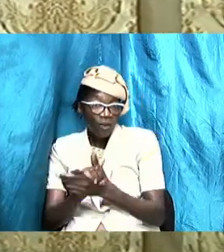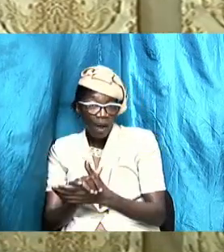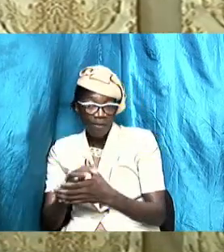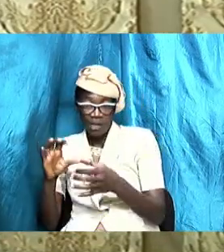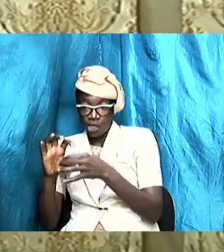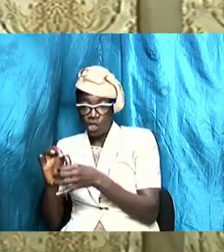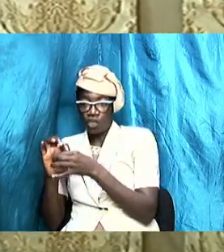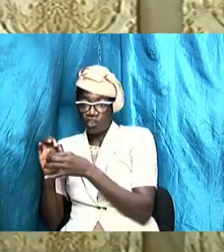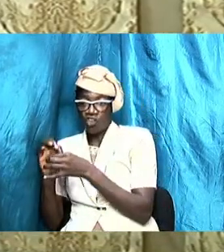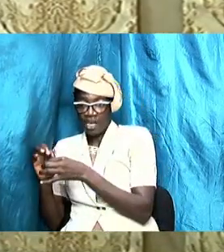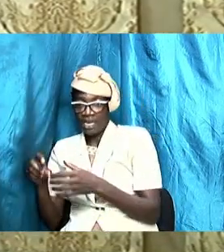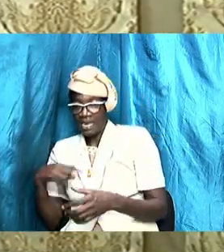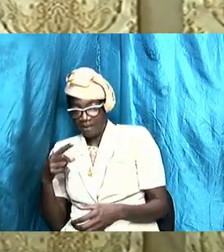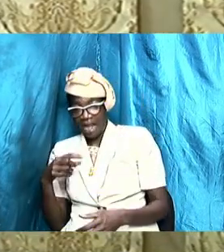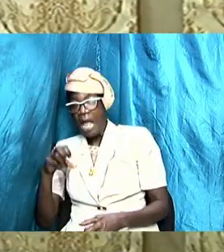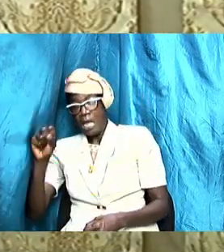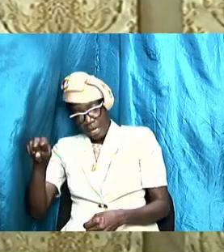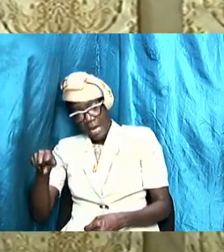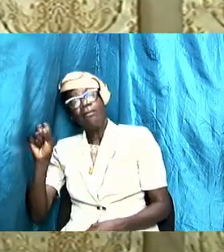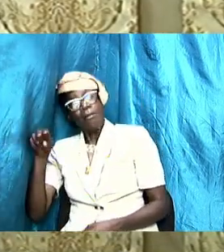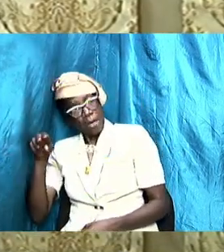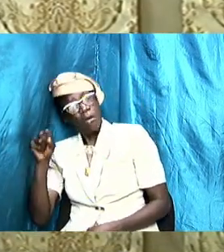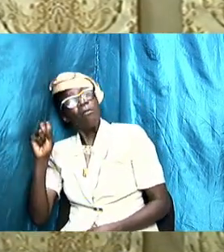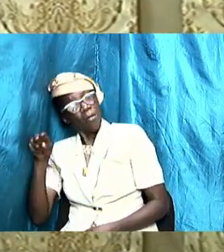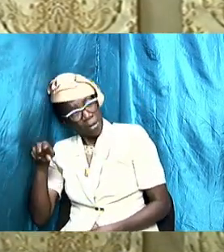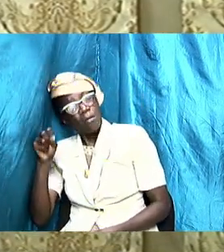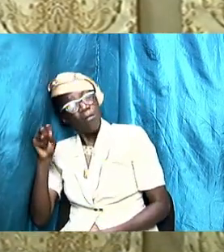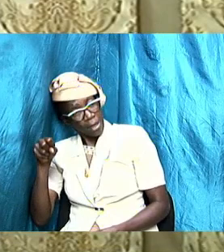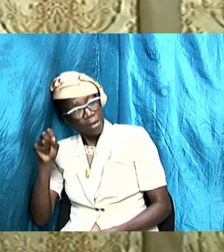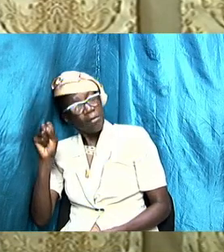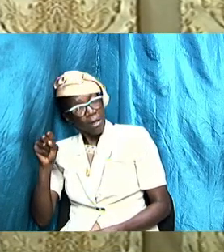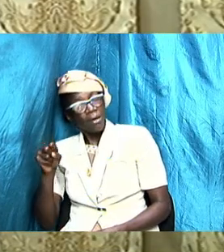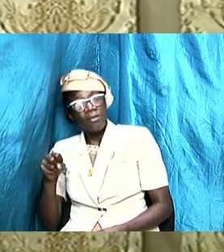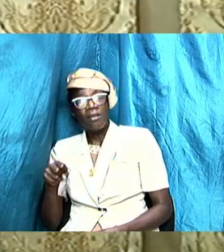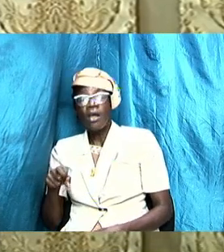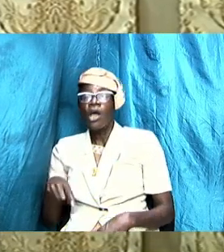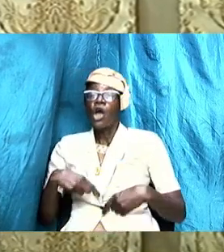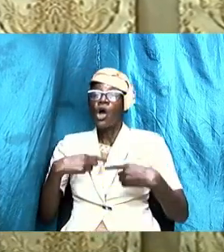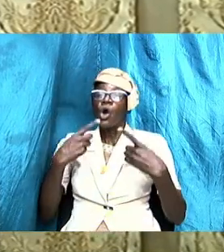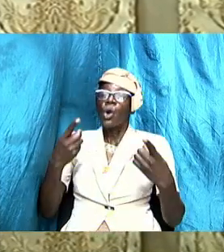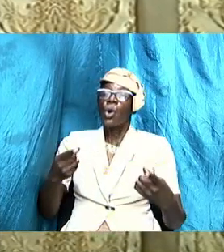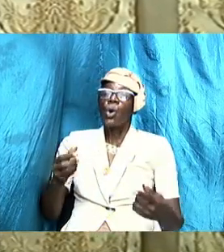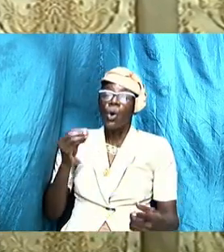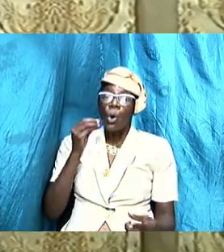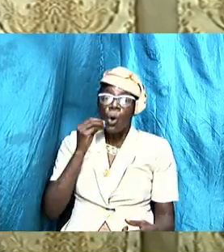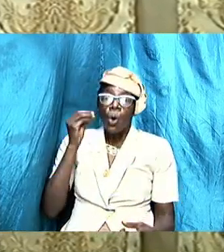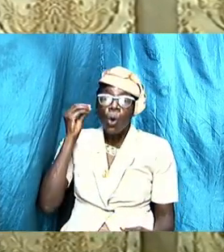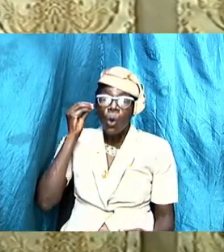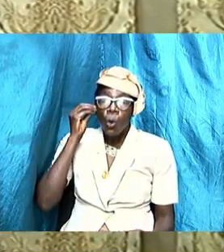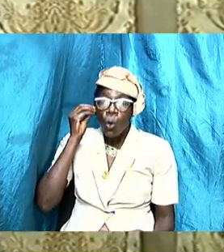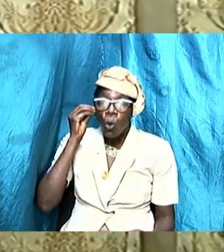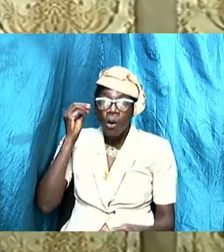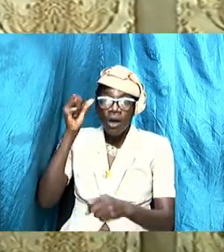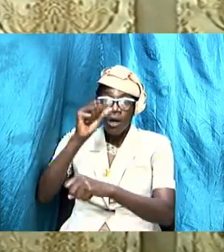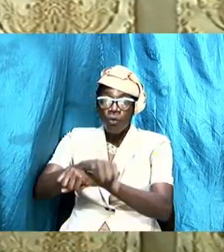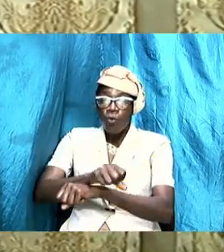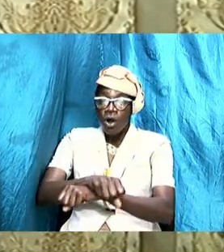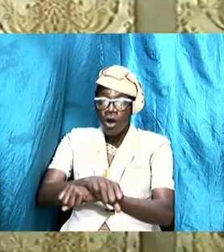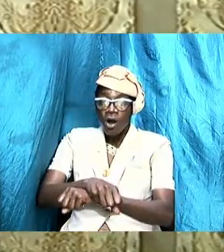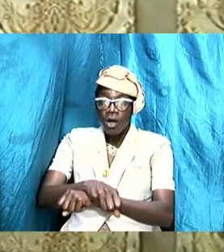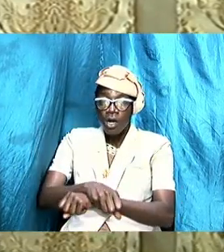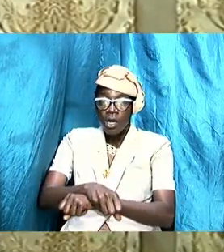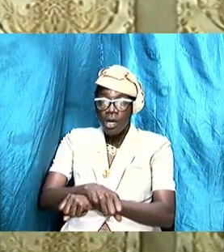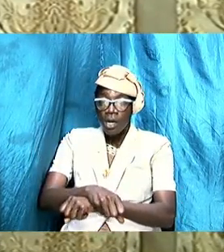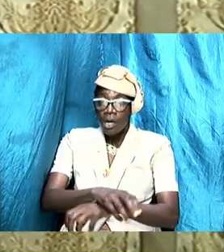them and say why keep doing that go home and sort out your matter and leave your mother house